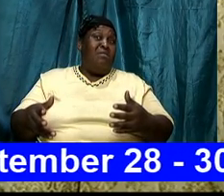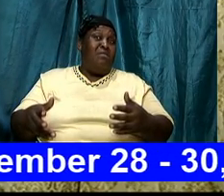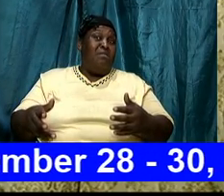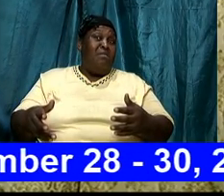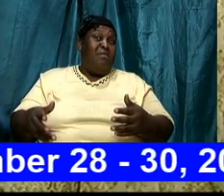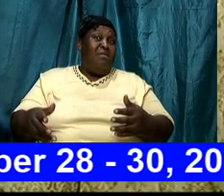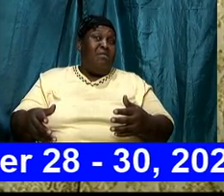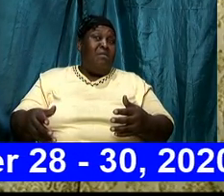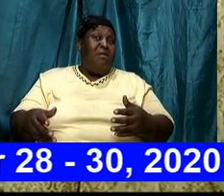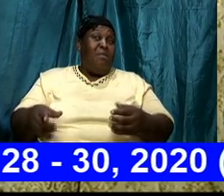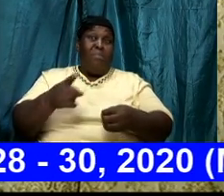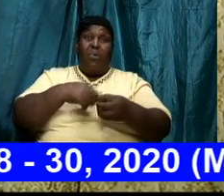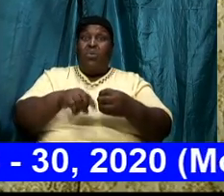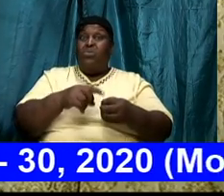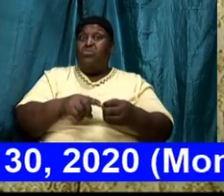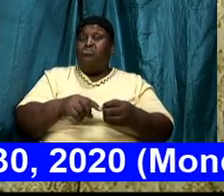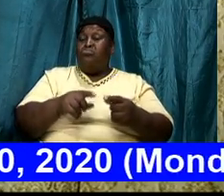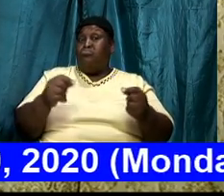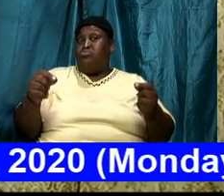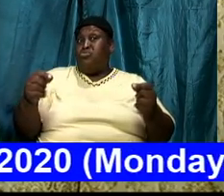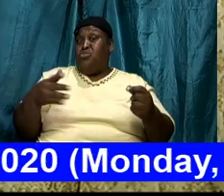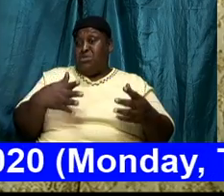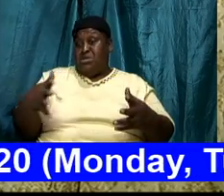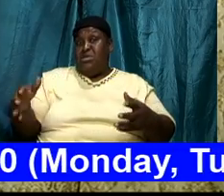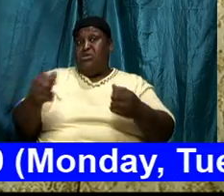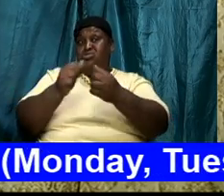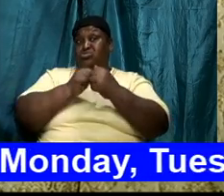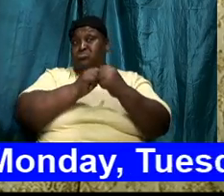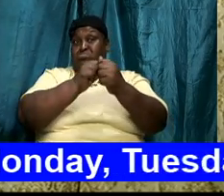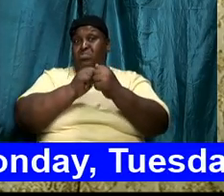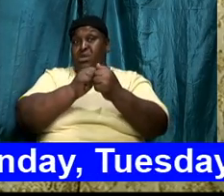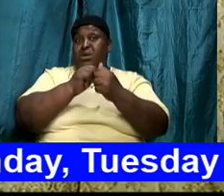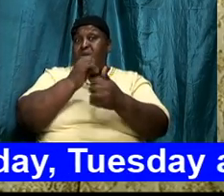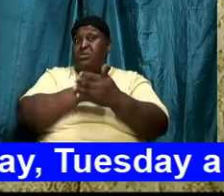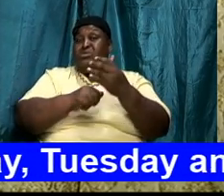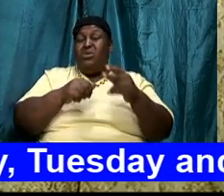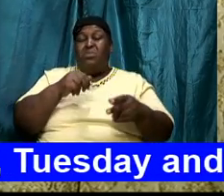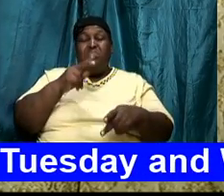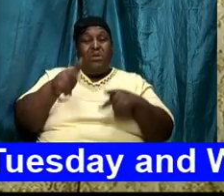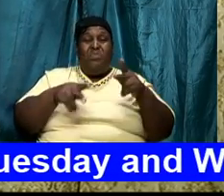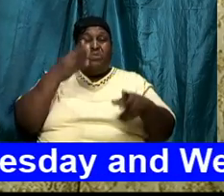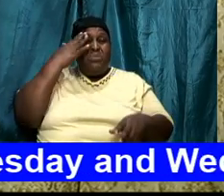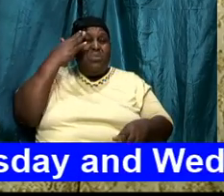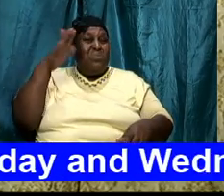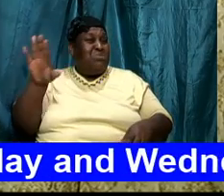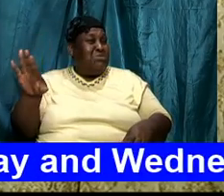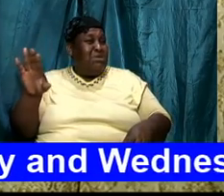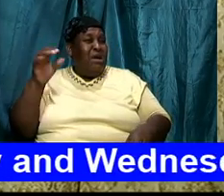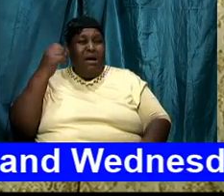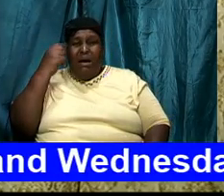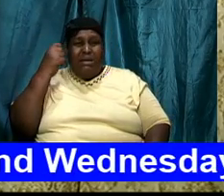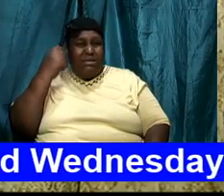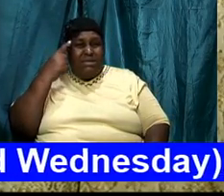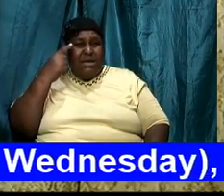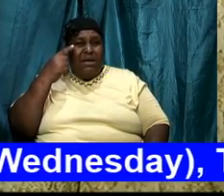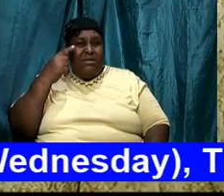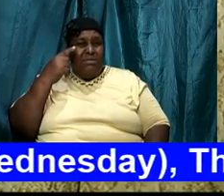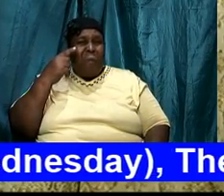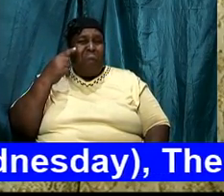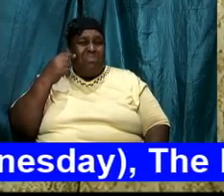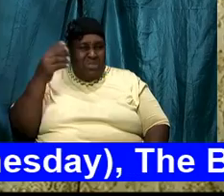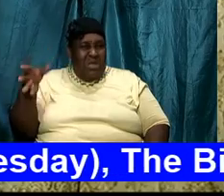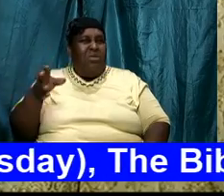might not understand what's happening they will catch on the power of unity